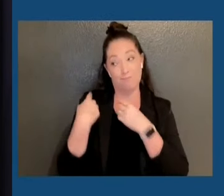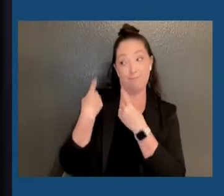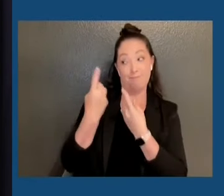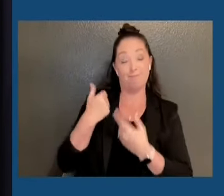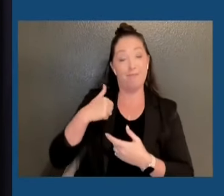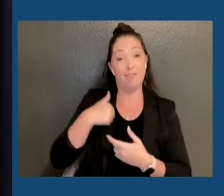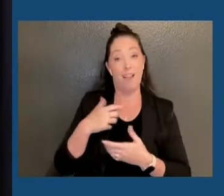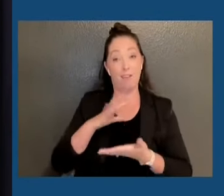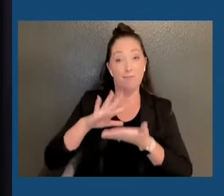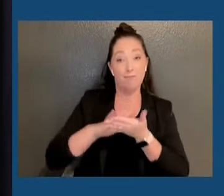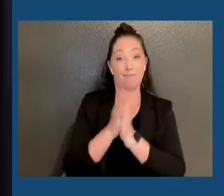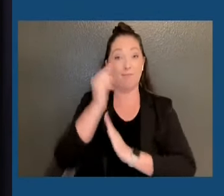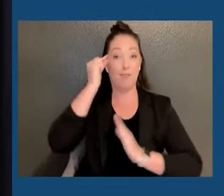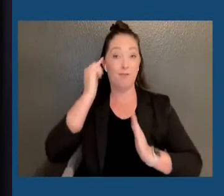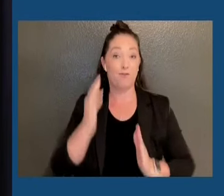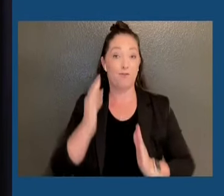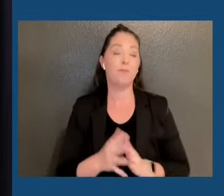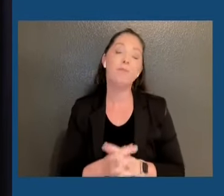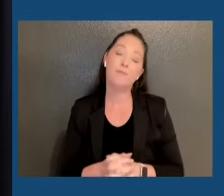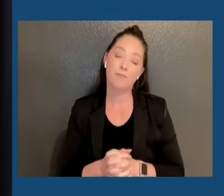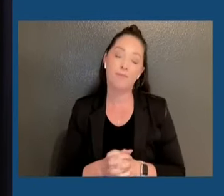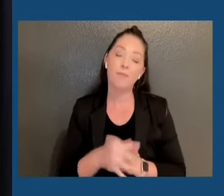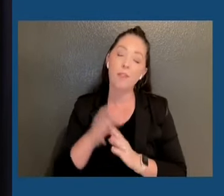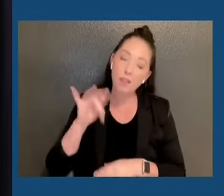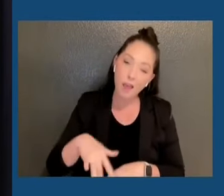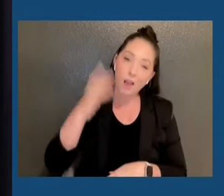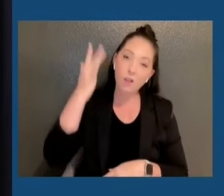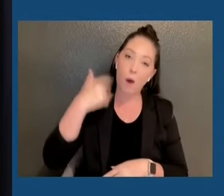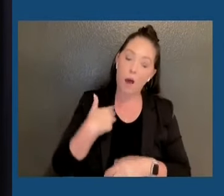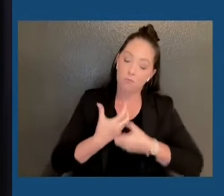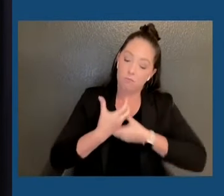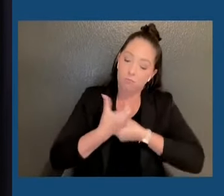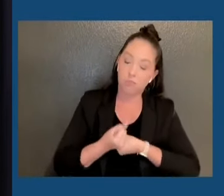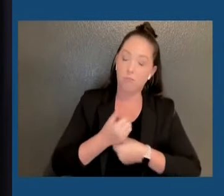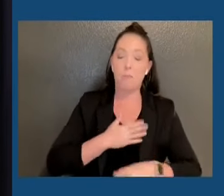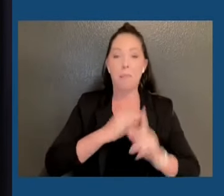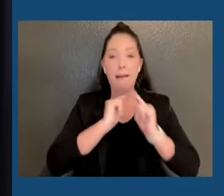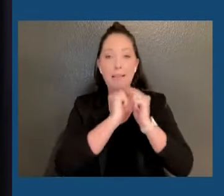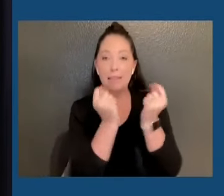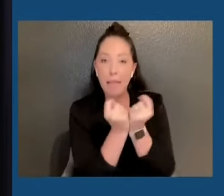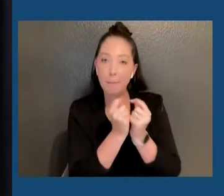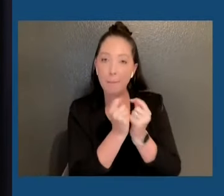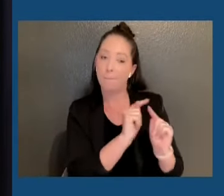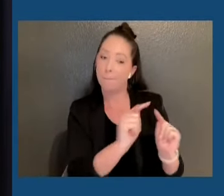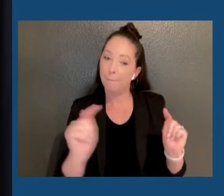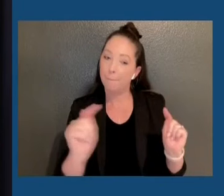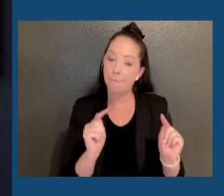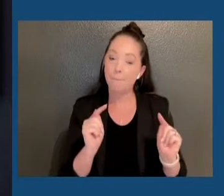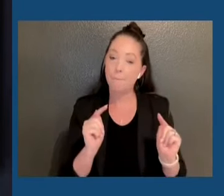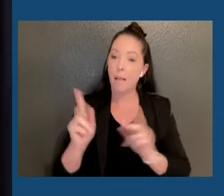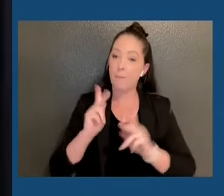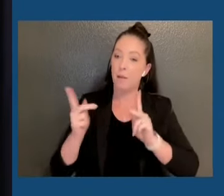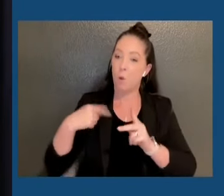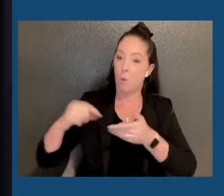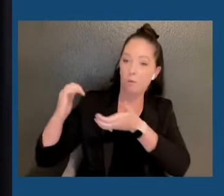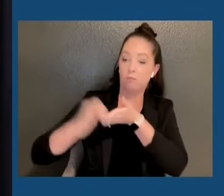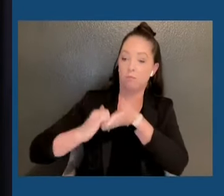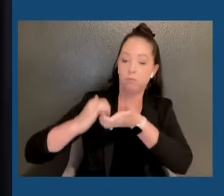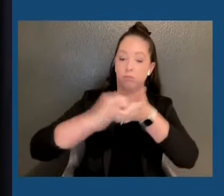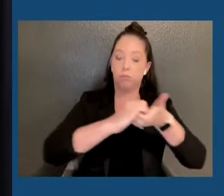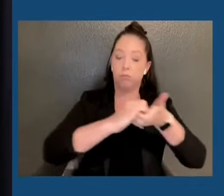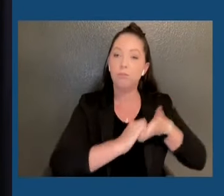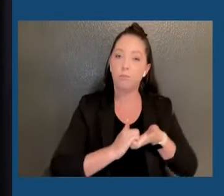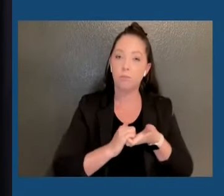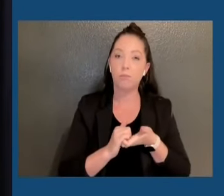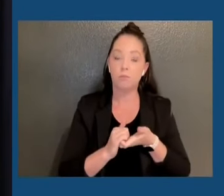That's why I have the confidence in my team and all those we work closely with that we will